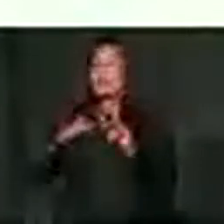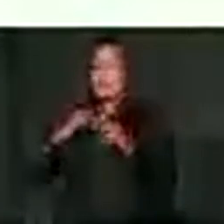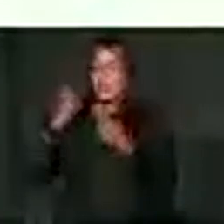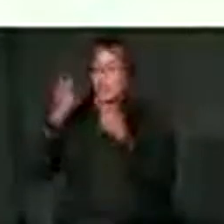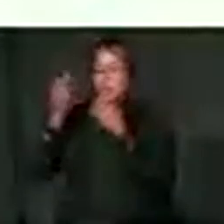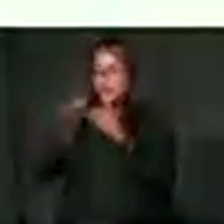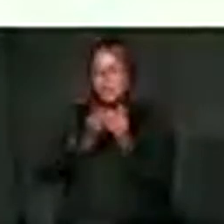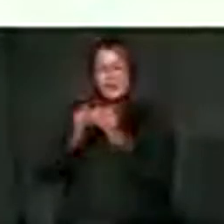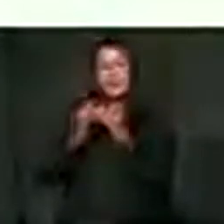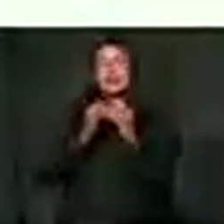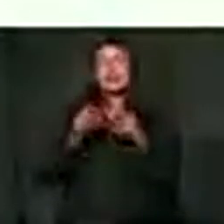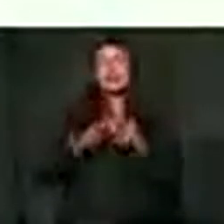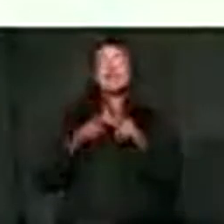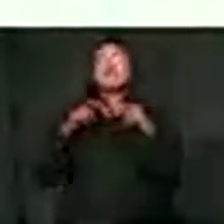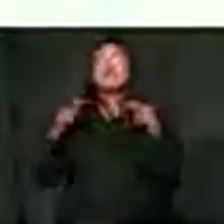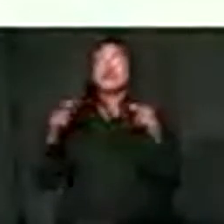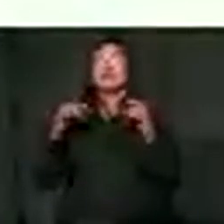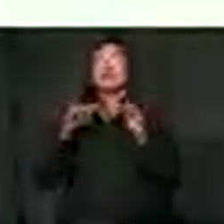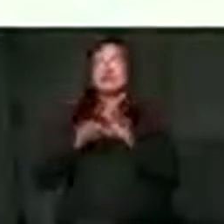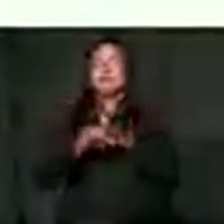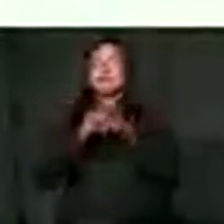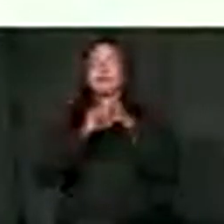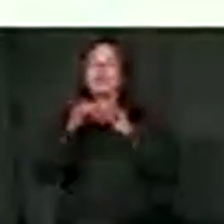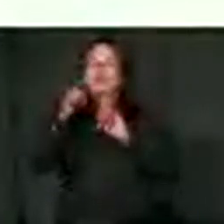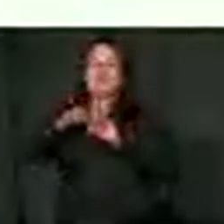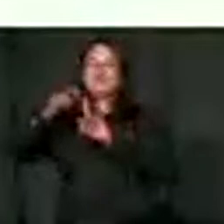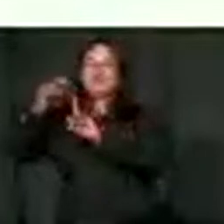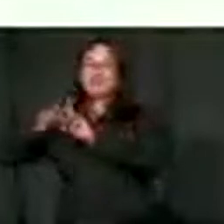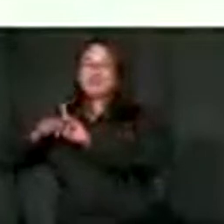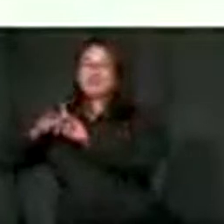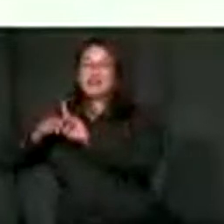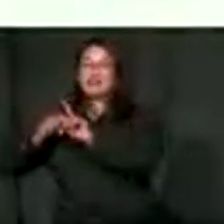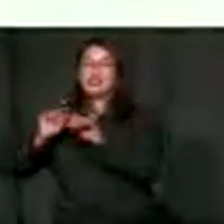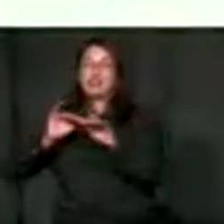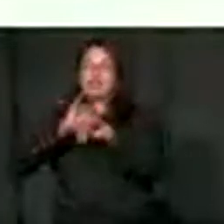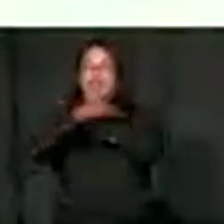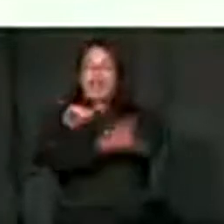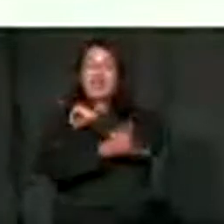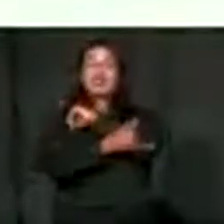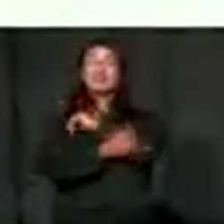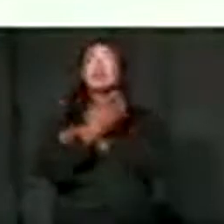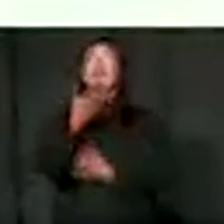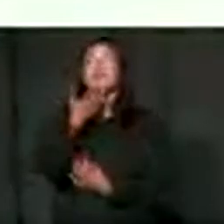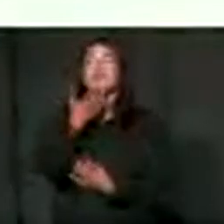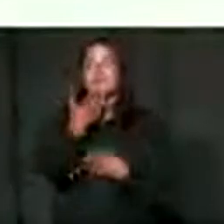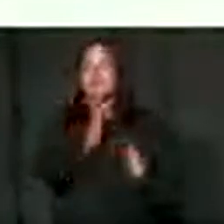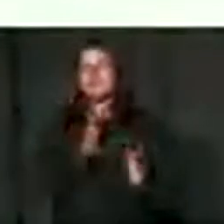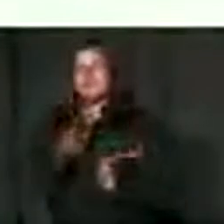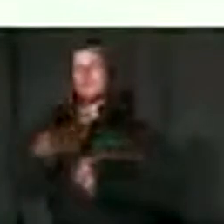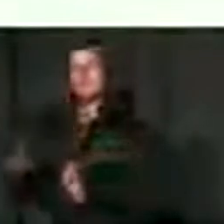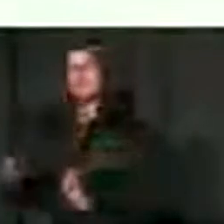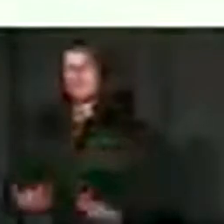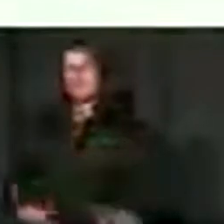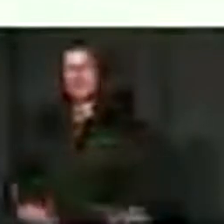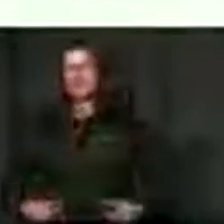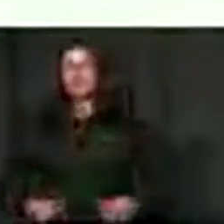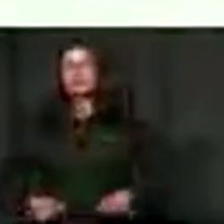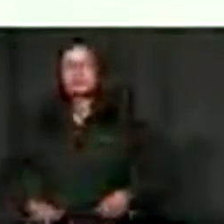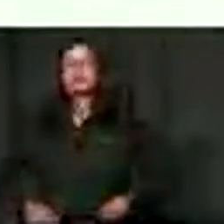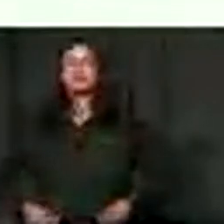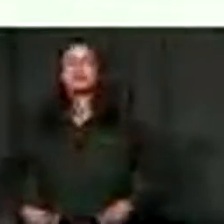people in the country or for the nation, which is the children. So it was also very